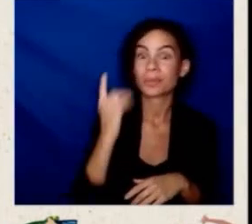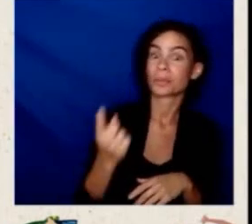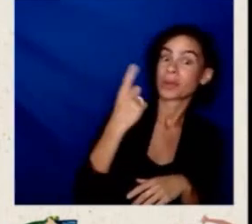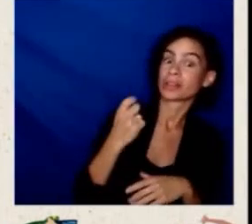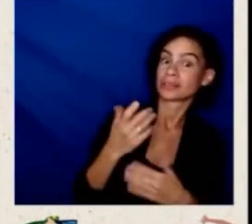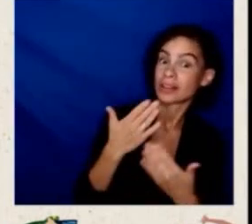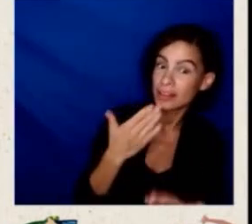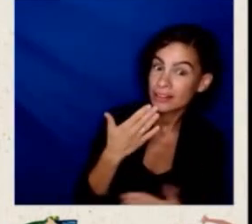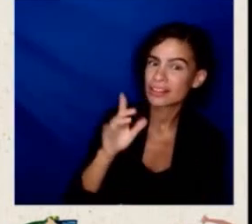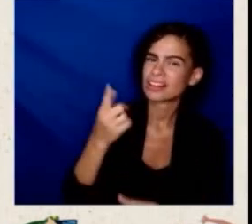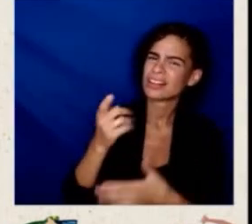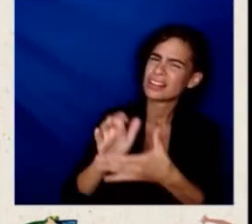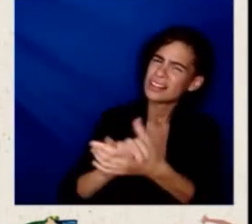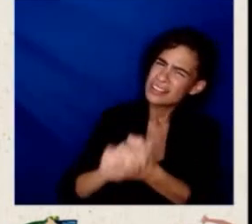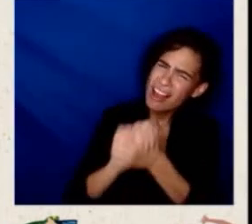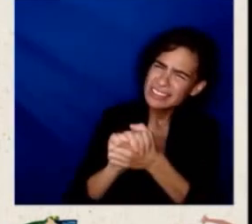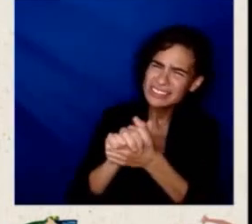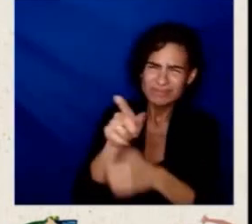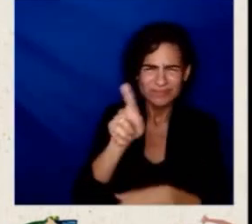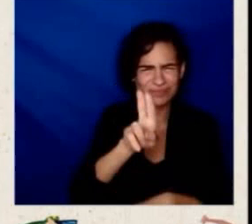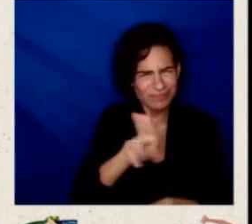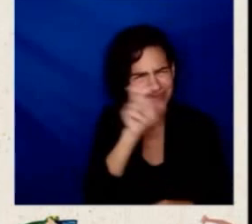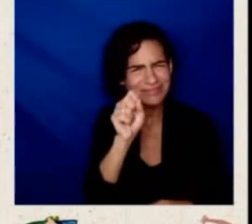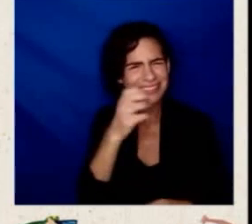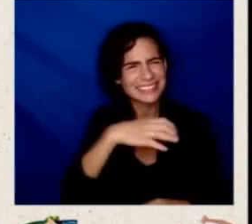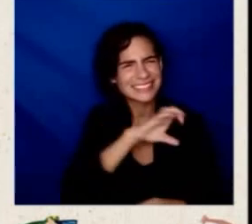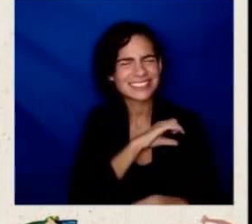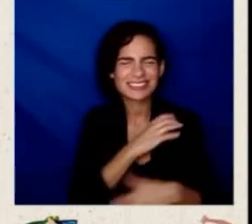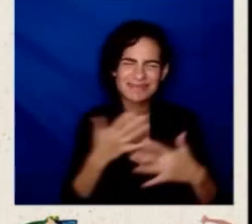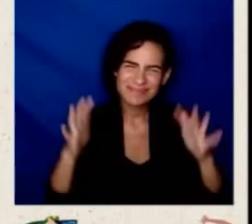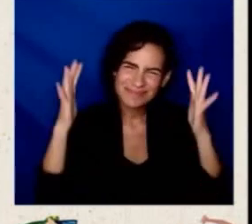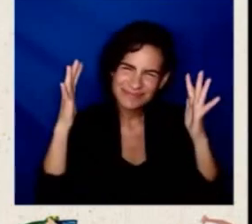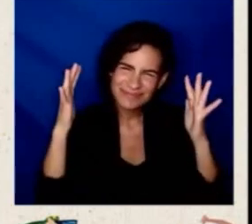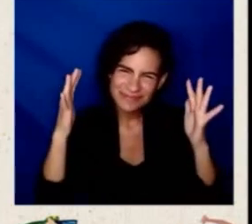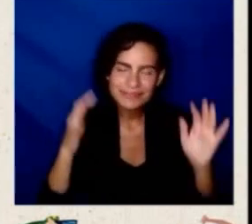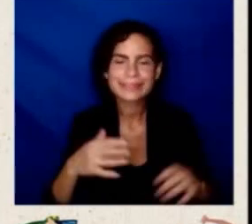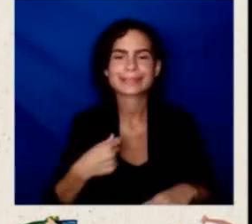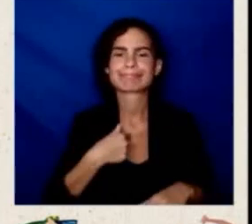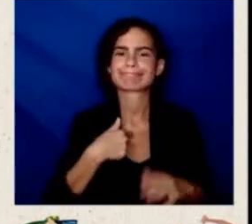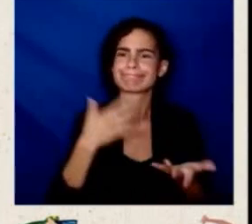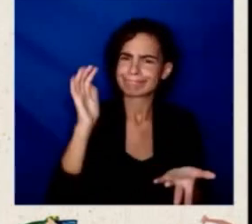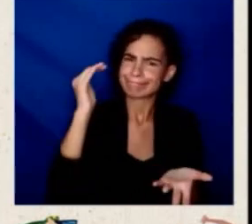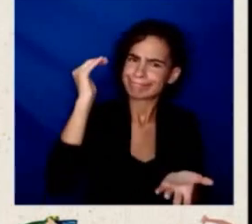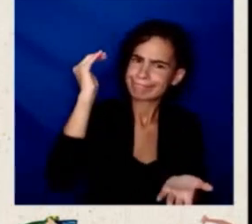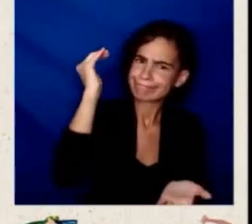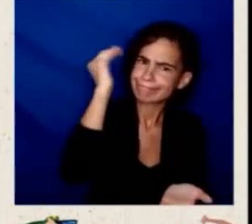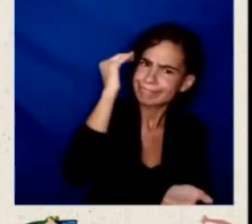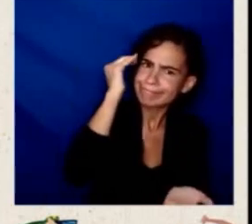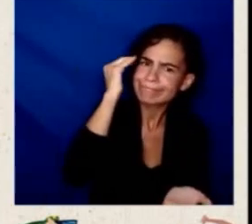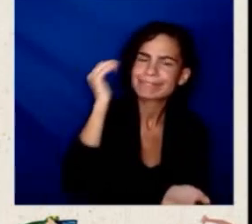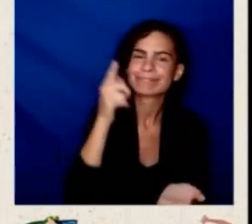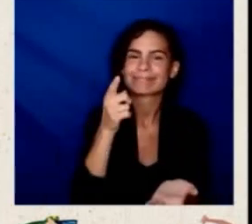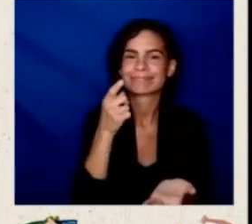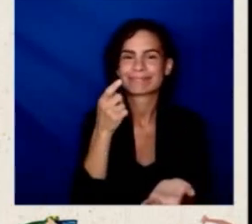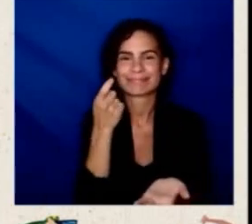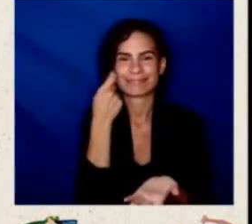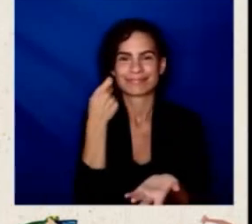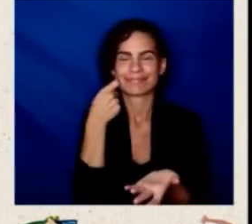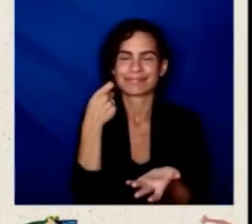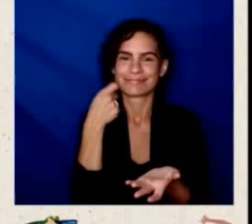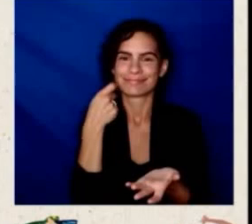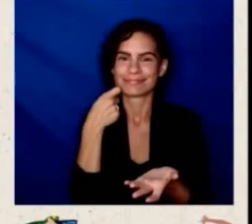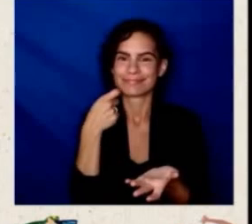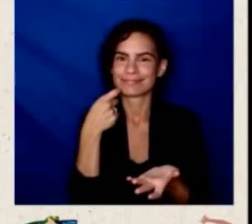a United States citizen. I know that you enjoyed a ceremony far more elegant than the one that I went through in